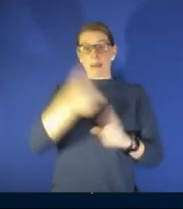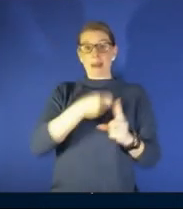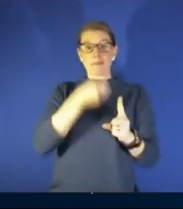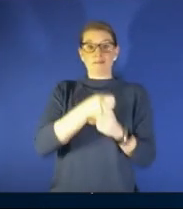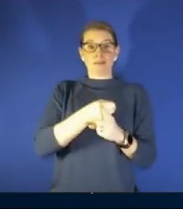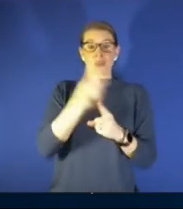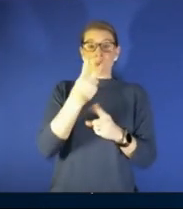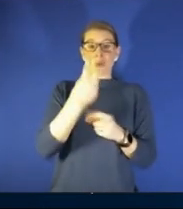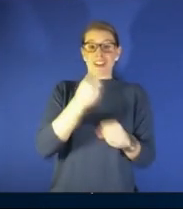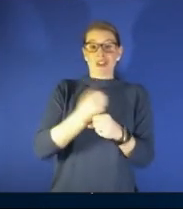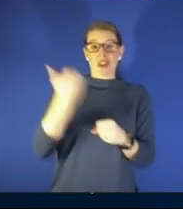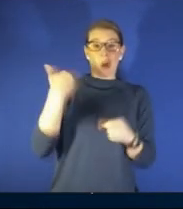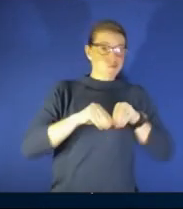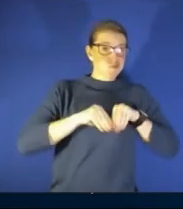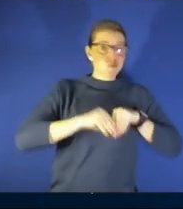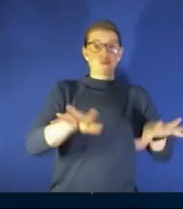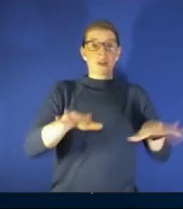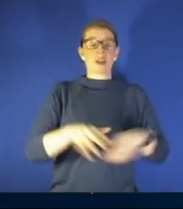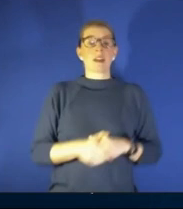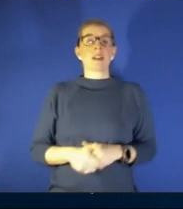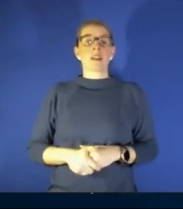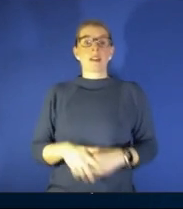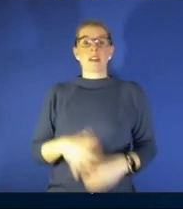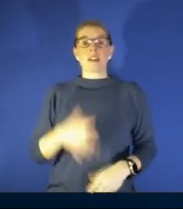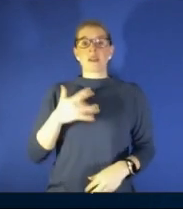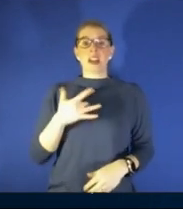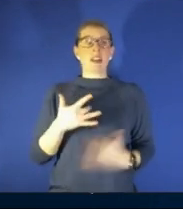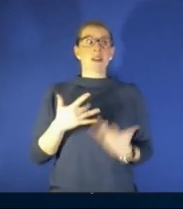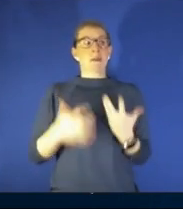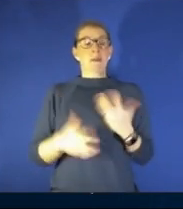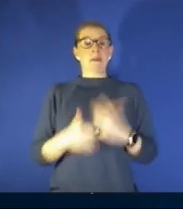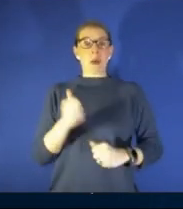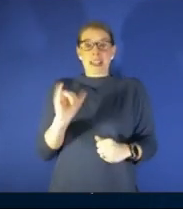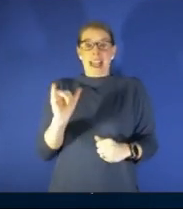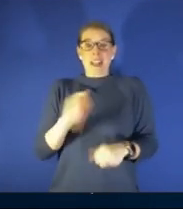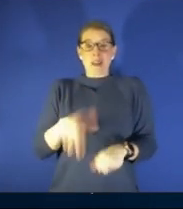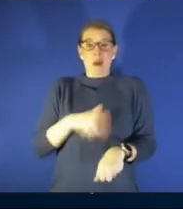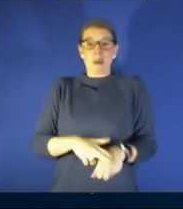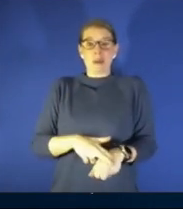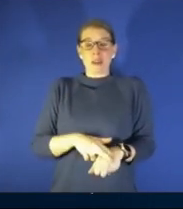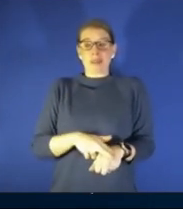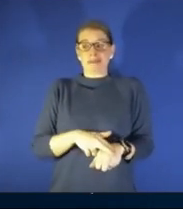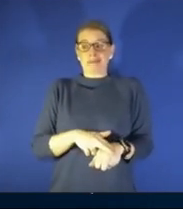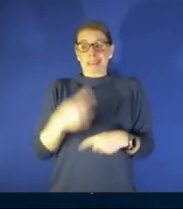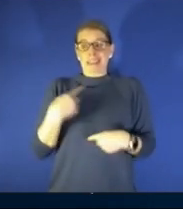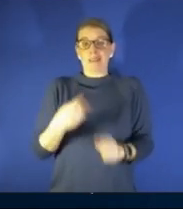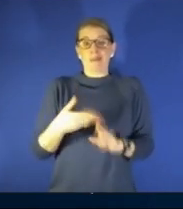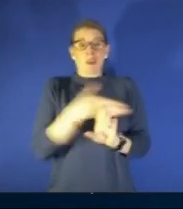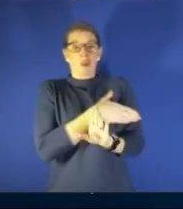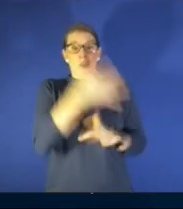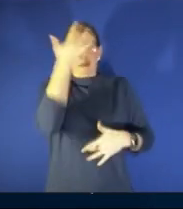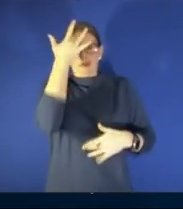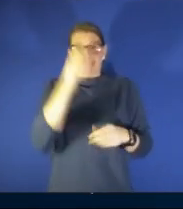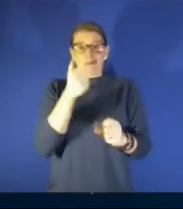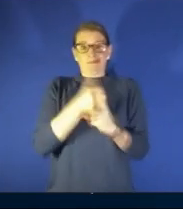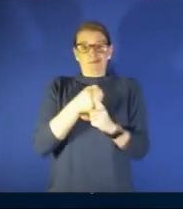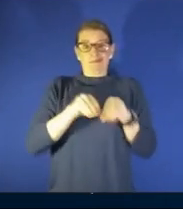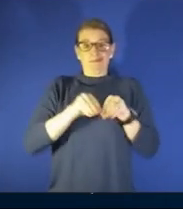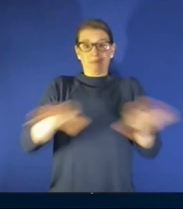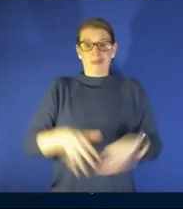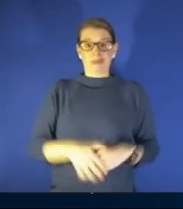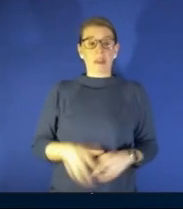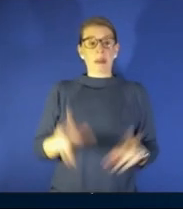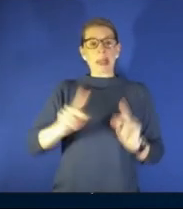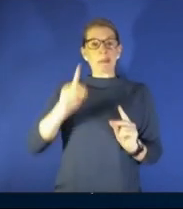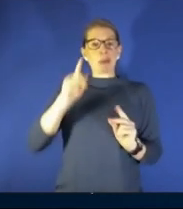is feeling the most like normal that it has since pre-pandemic time so what what should people be keeping in mind